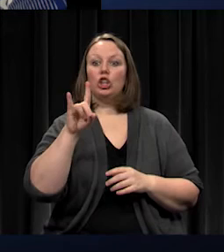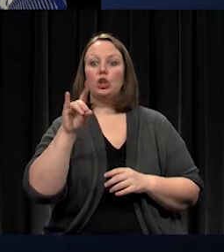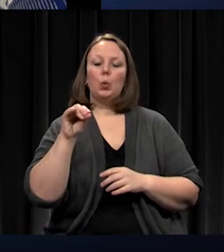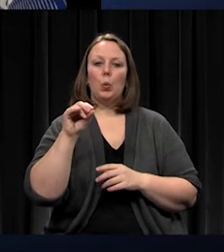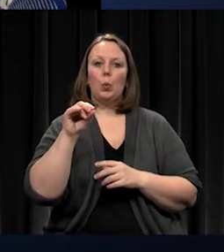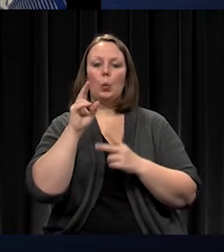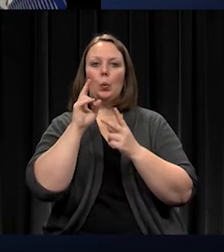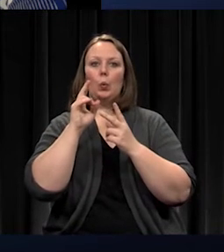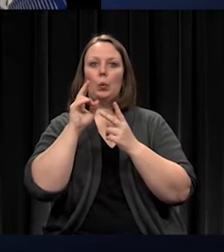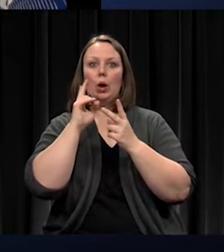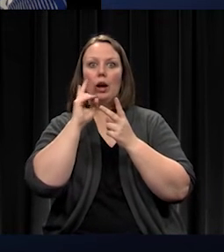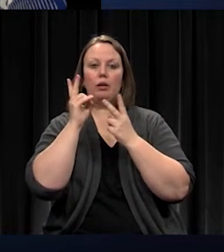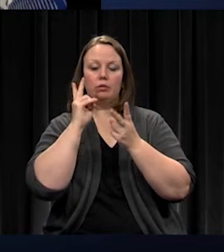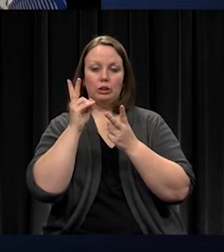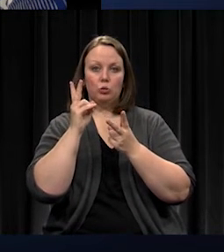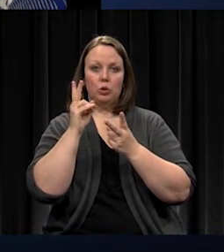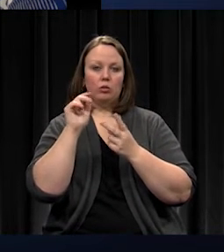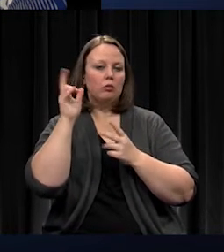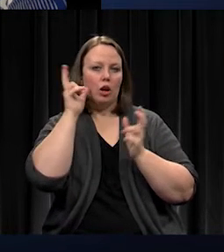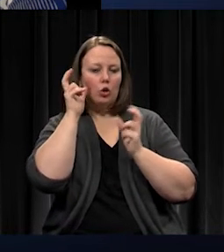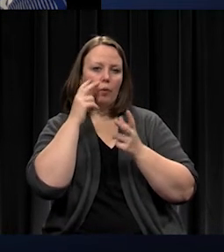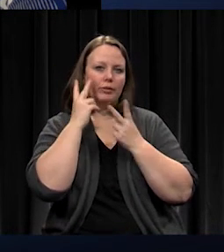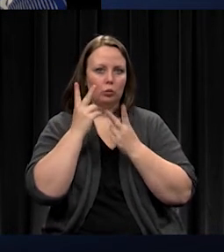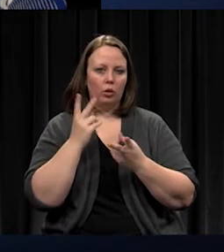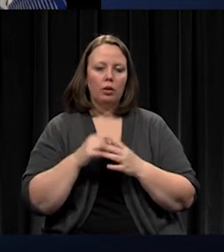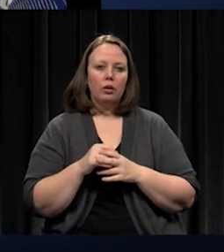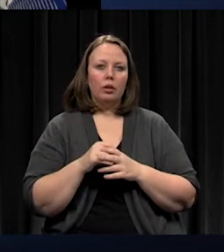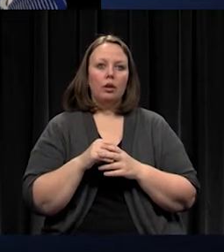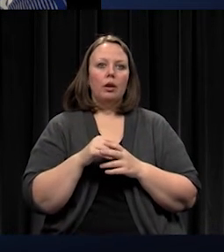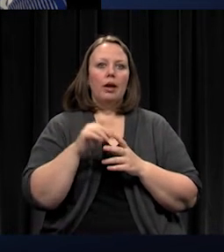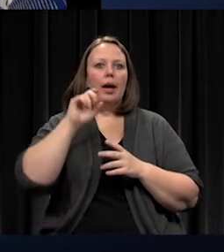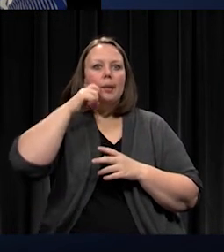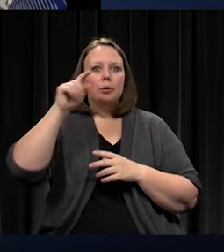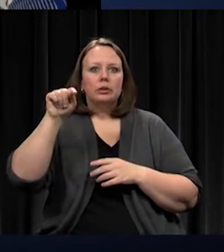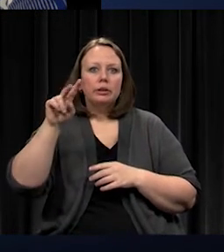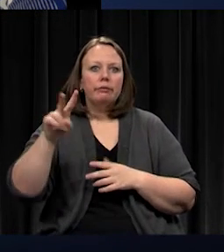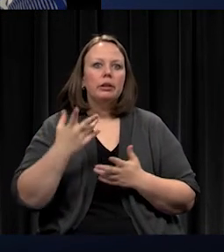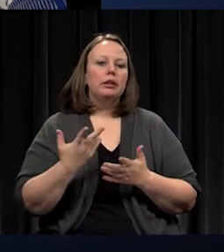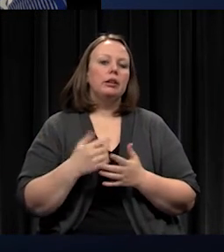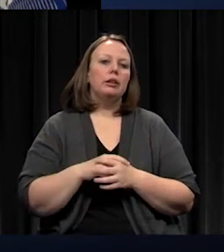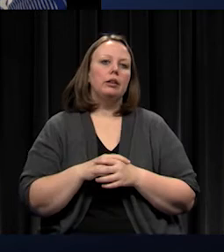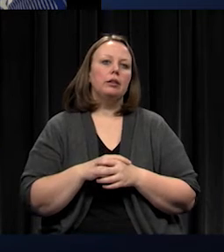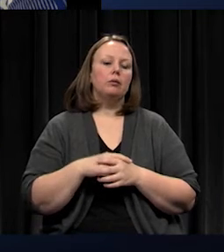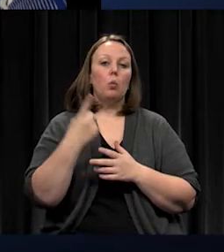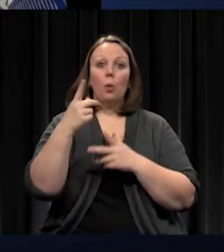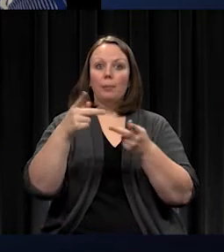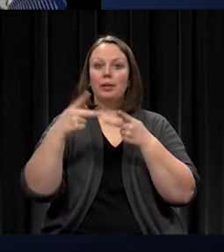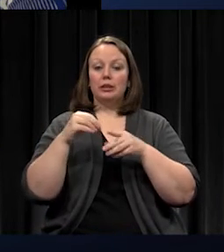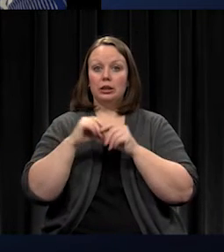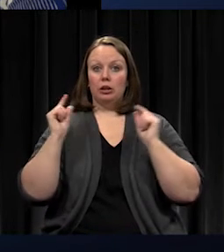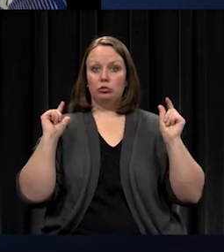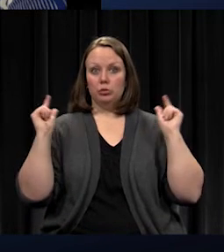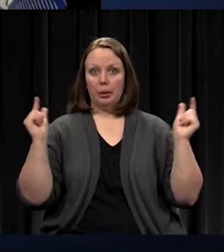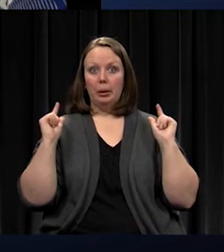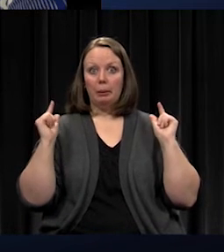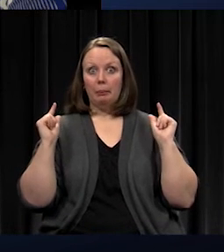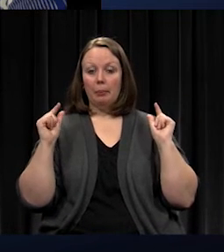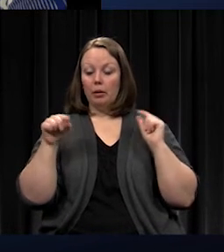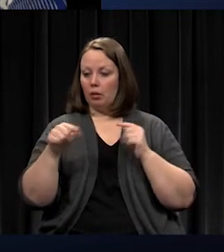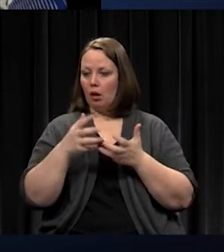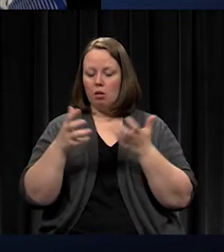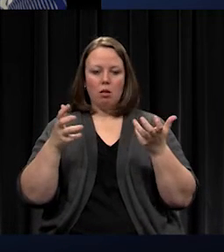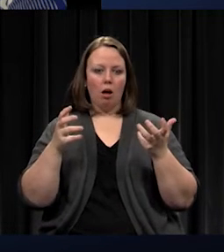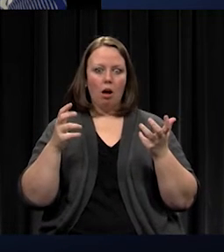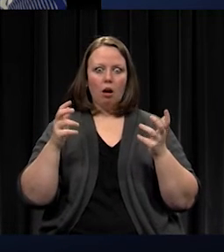AV in our elementary gyms. We have a space in the gym where a lot of collaboration can happen and activities for kids, but we don't have any